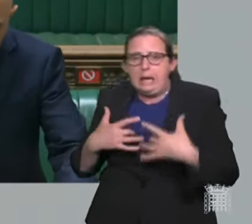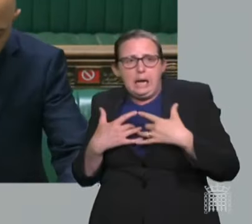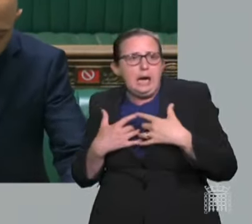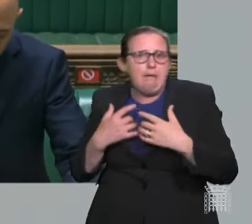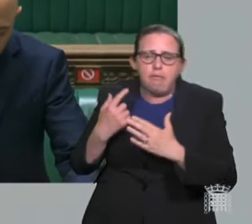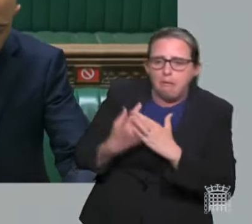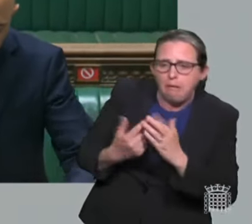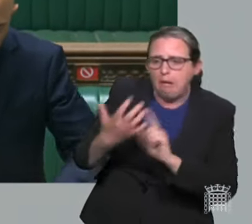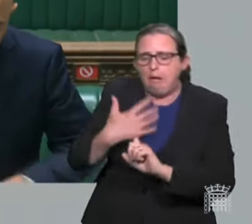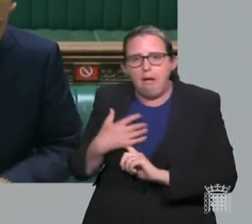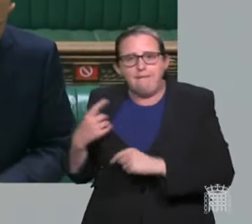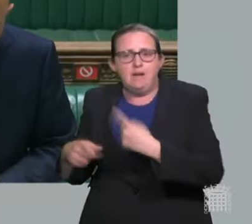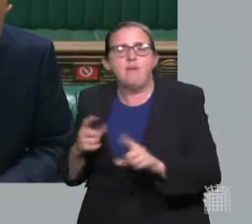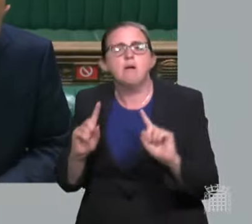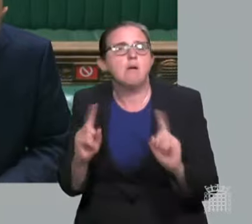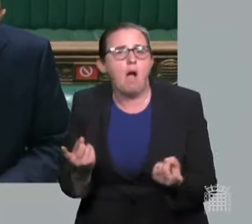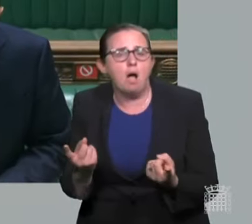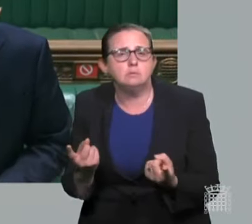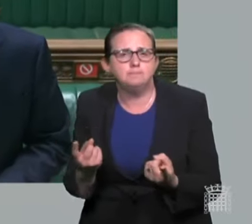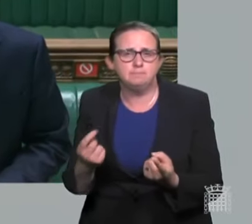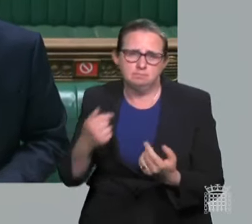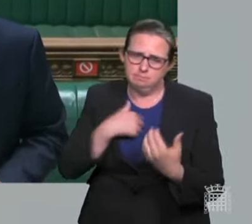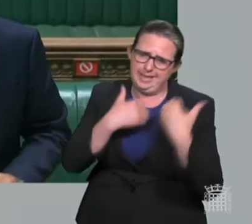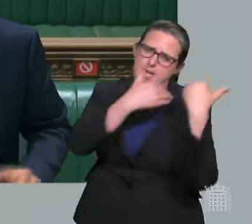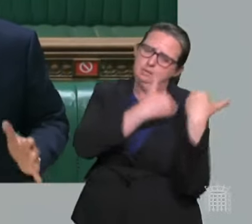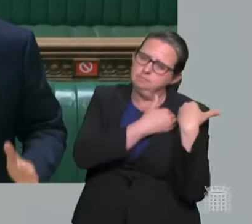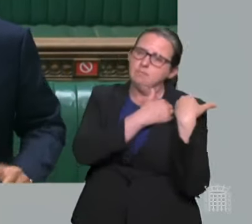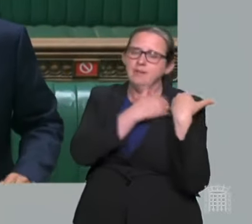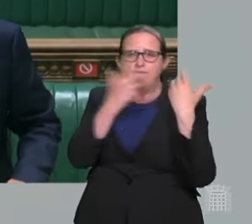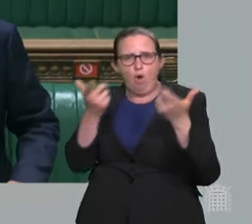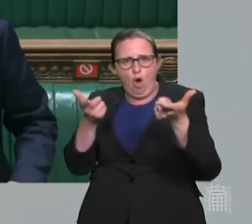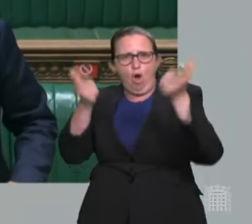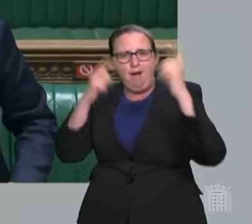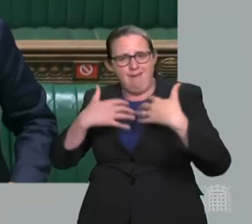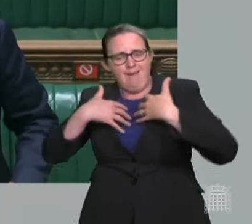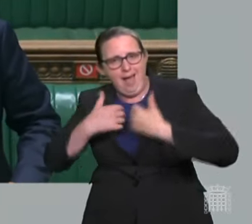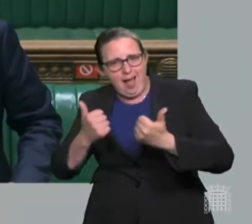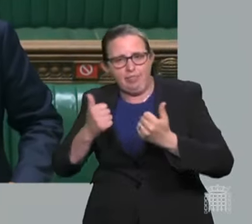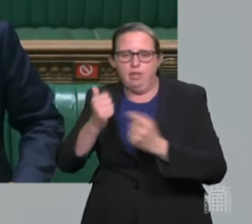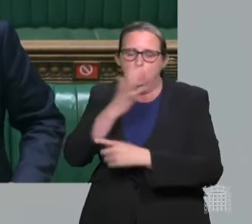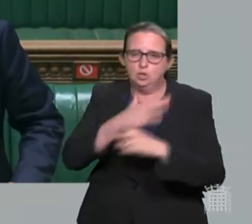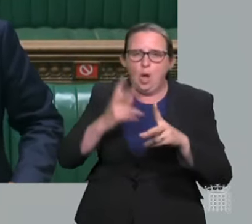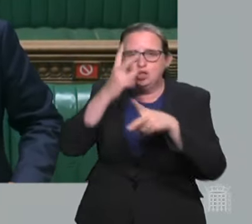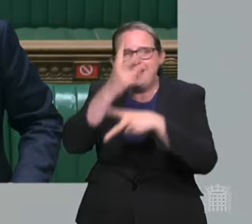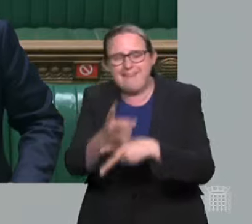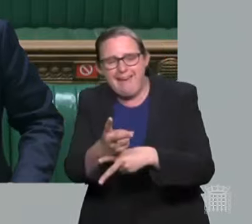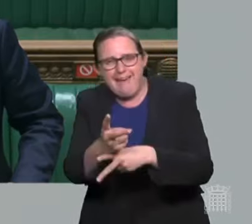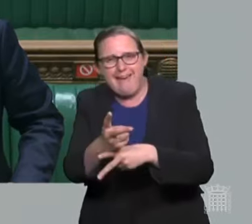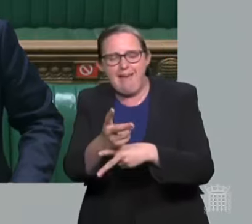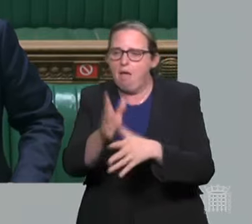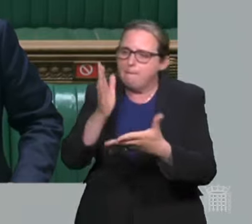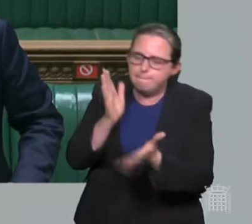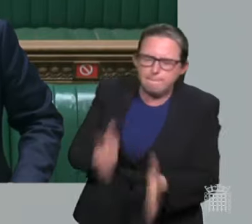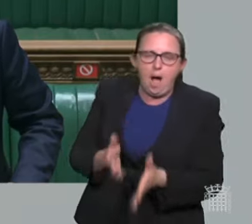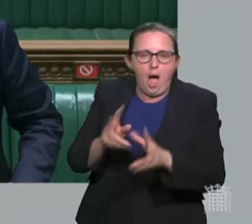My responsibility as Secretary of State for Health and Social Care includes helping us to turn and face the other challenges that